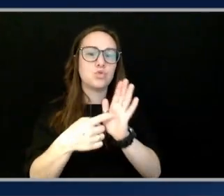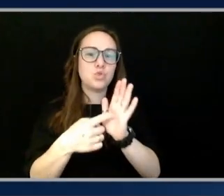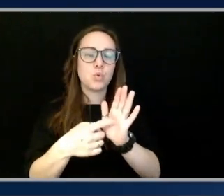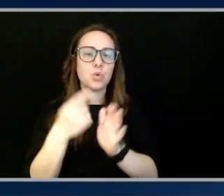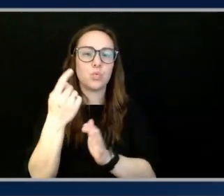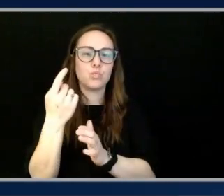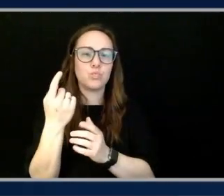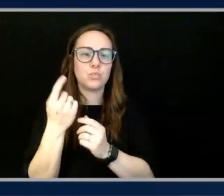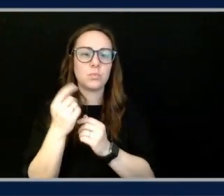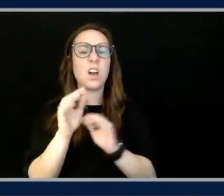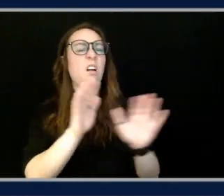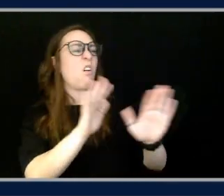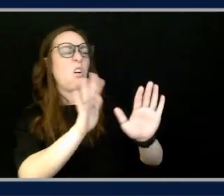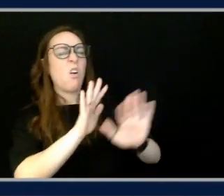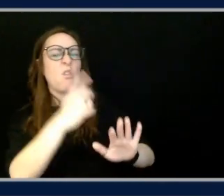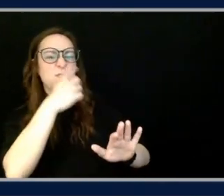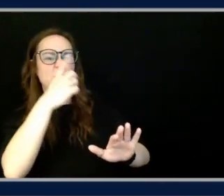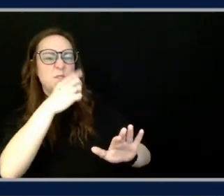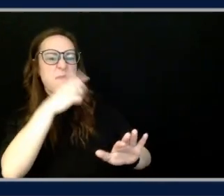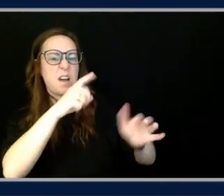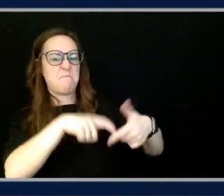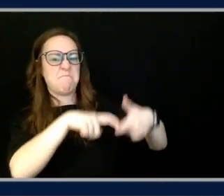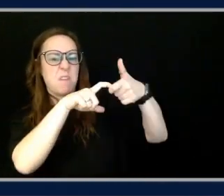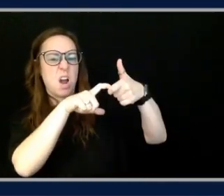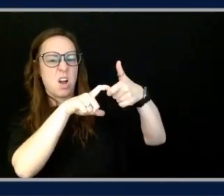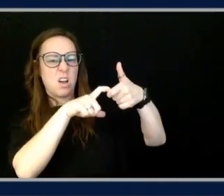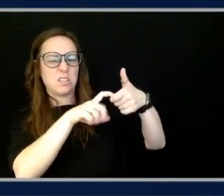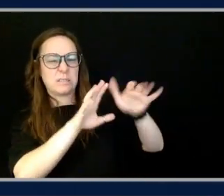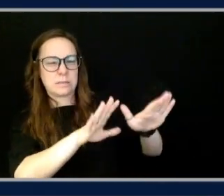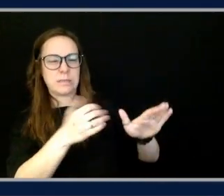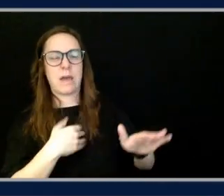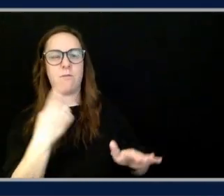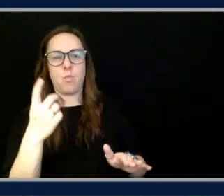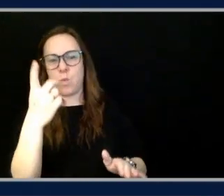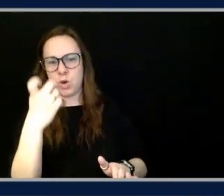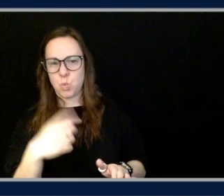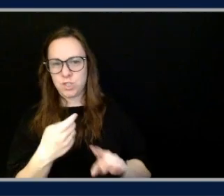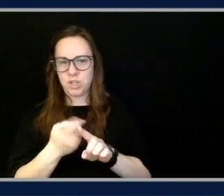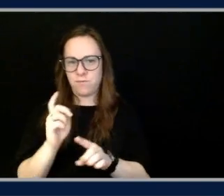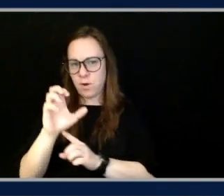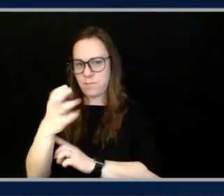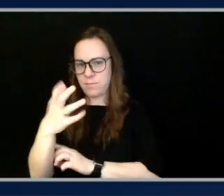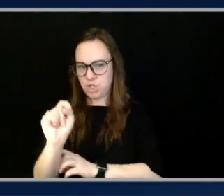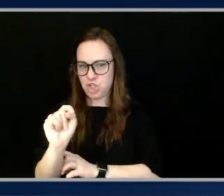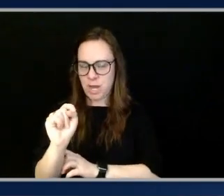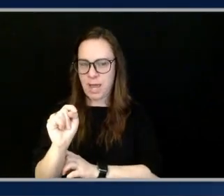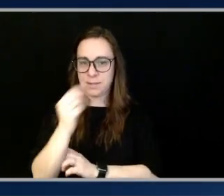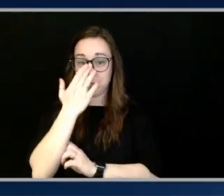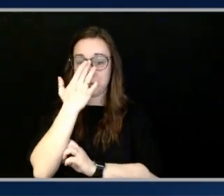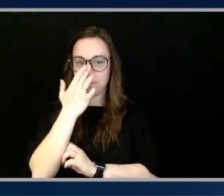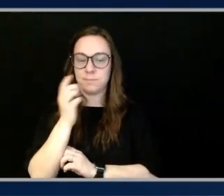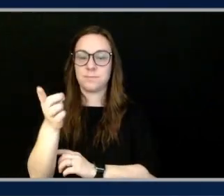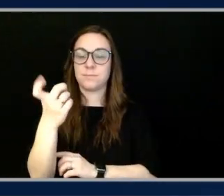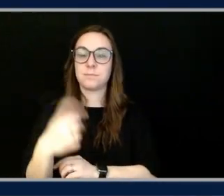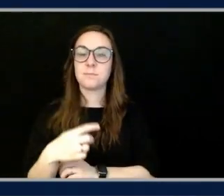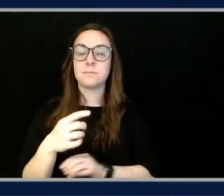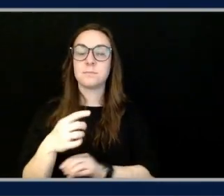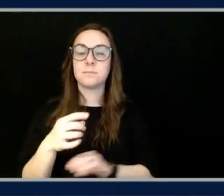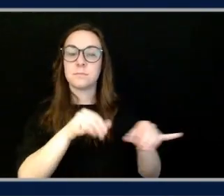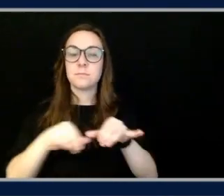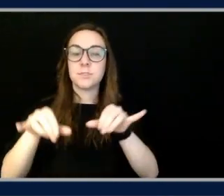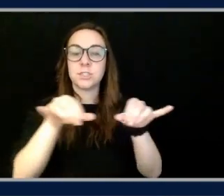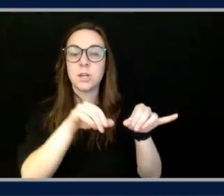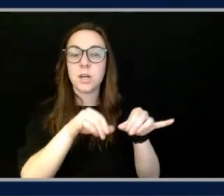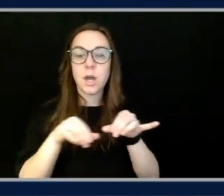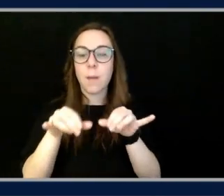Frank, could I actually pause you real quick right there? We do have a question from chat. So they ask, a common LLM workflow is